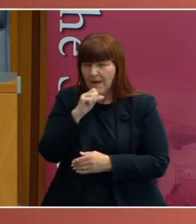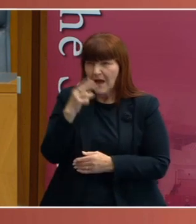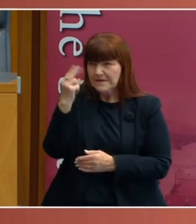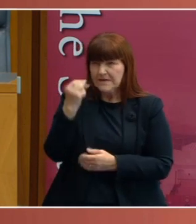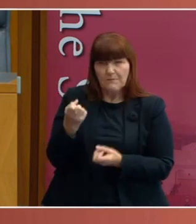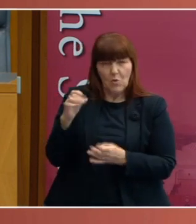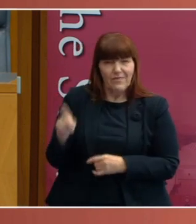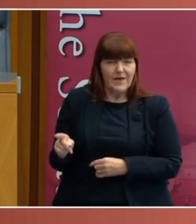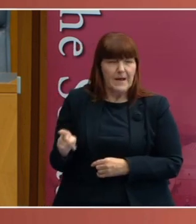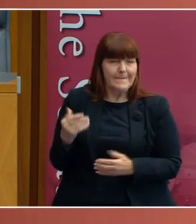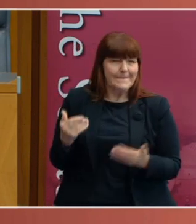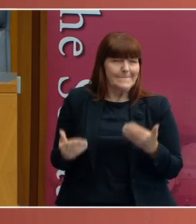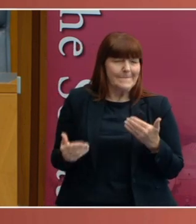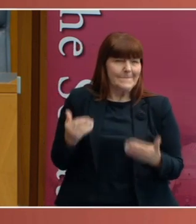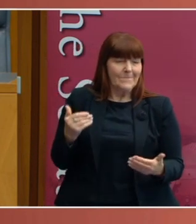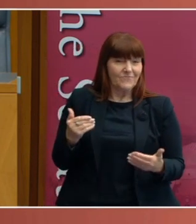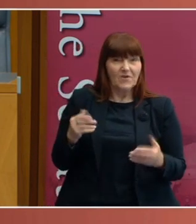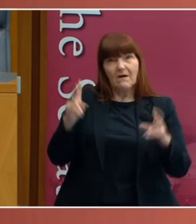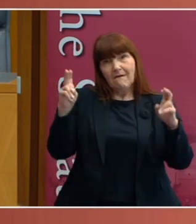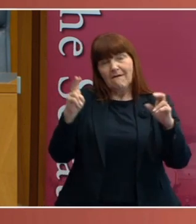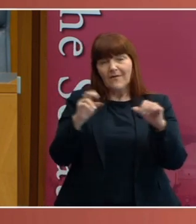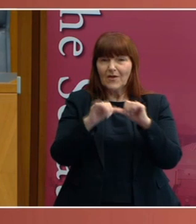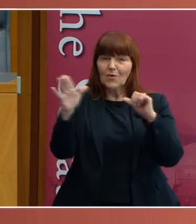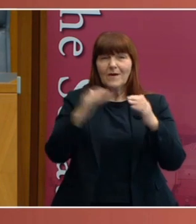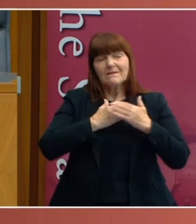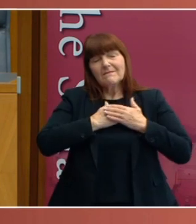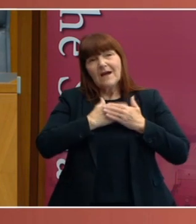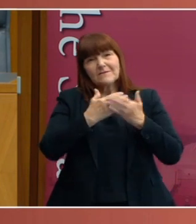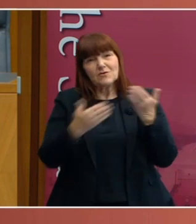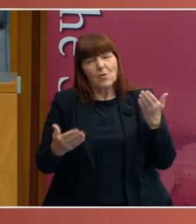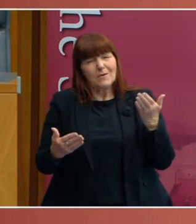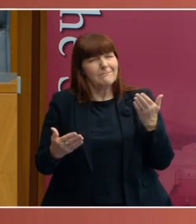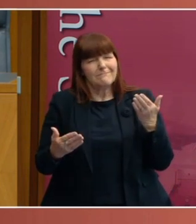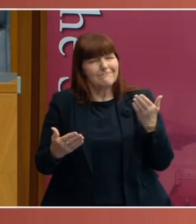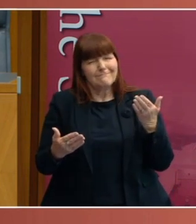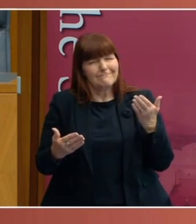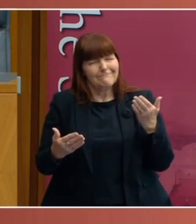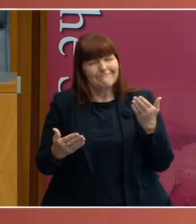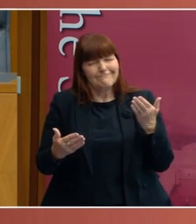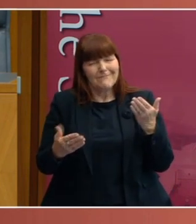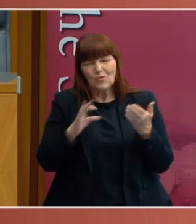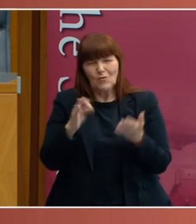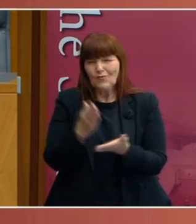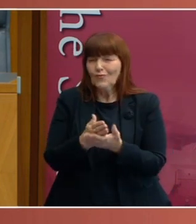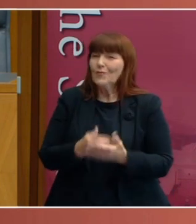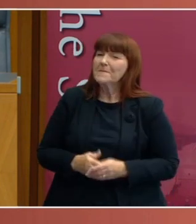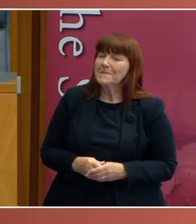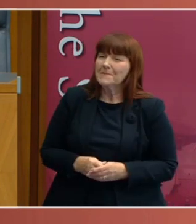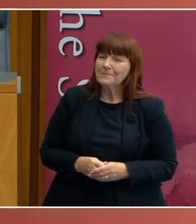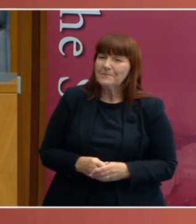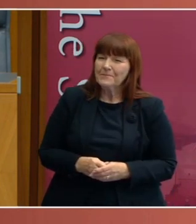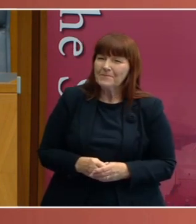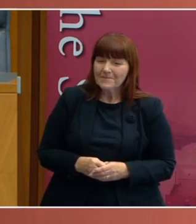So, the great love story, regardless of who Dulcie was, appears to have been a ruse. So,